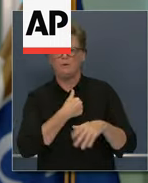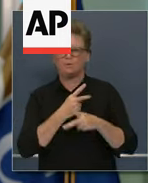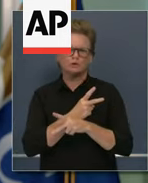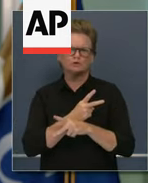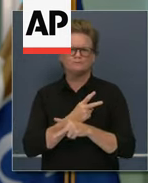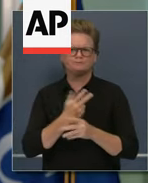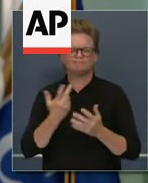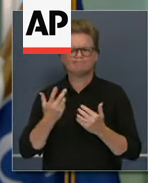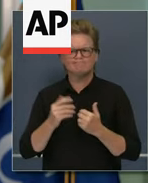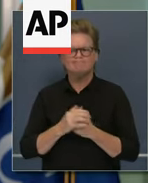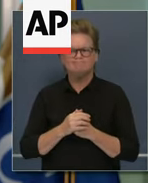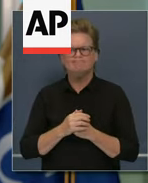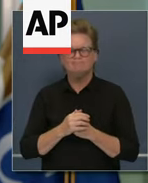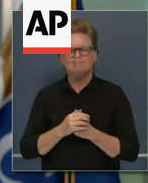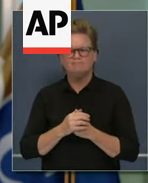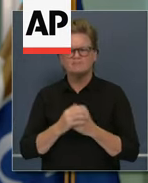just entering into fire season this year.